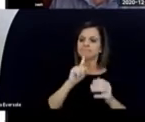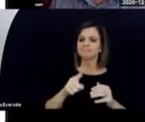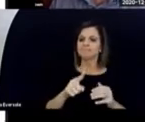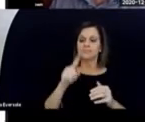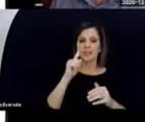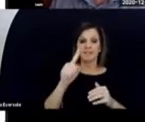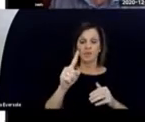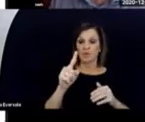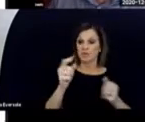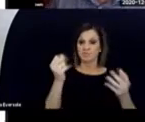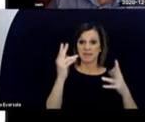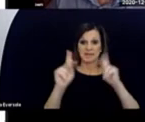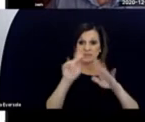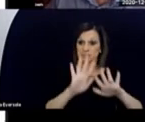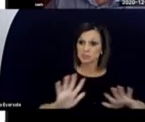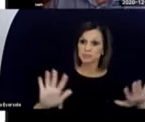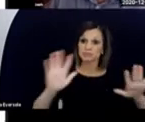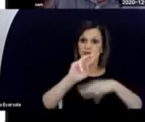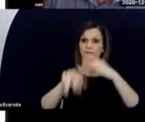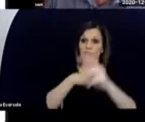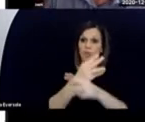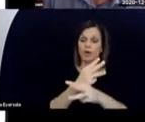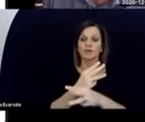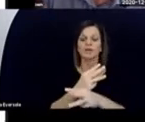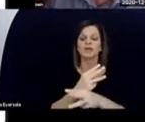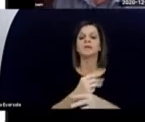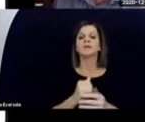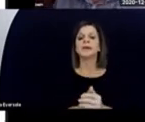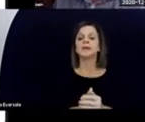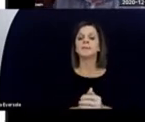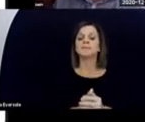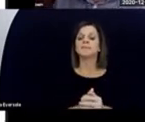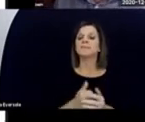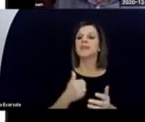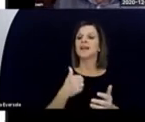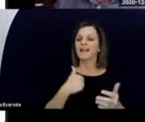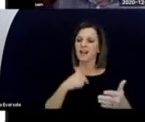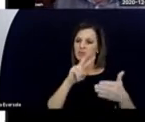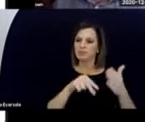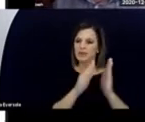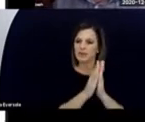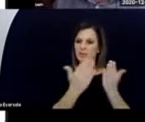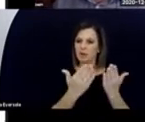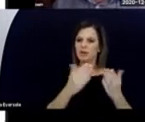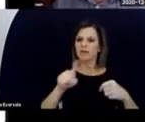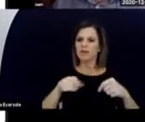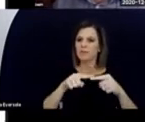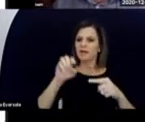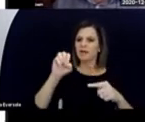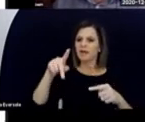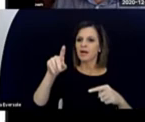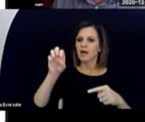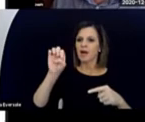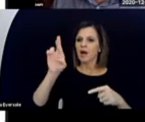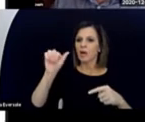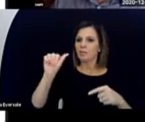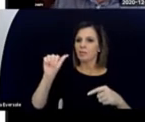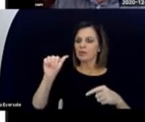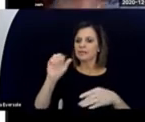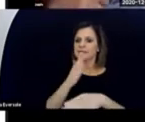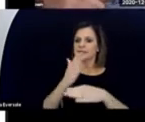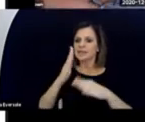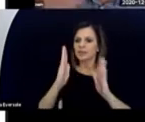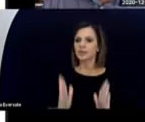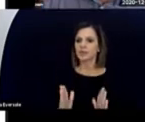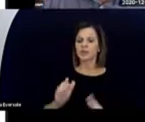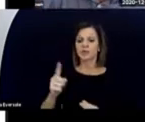I was reading a book about an opera singer at the weekend, and she has a photograph.